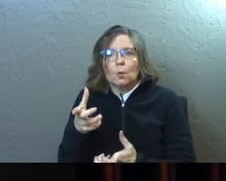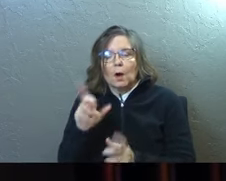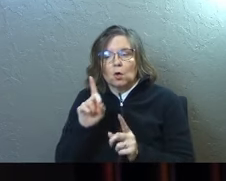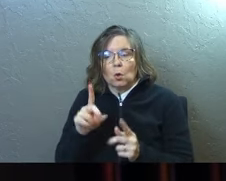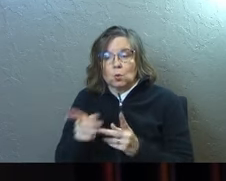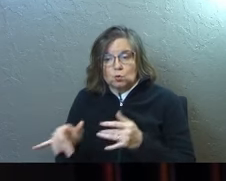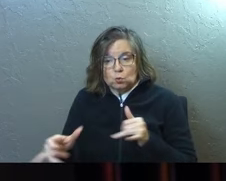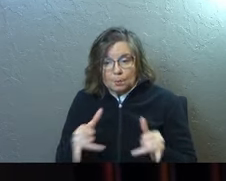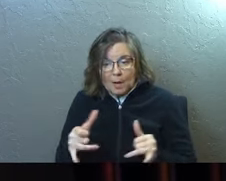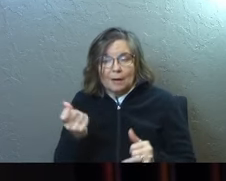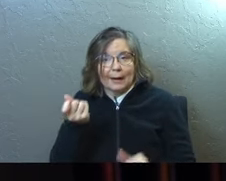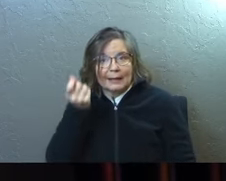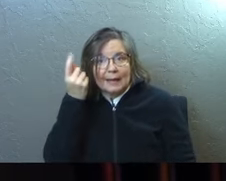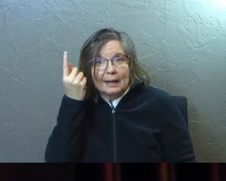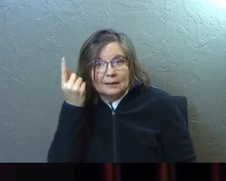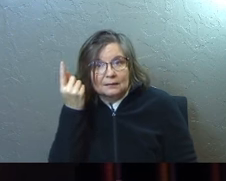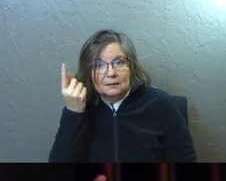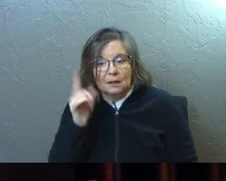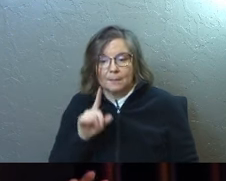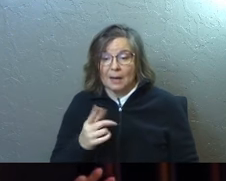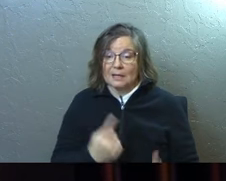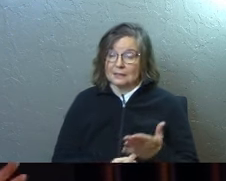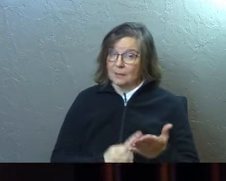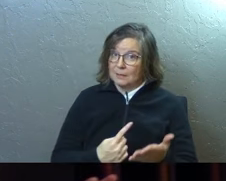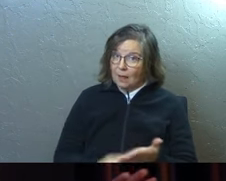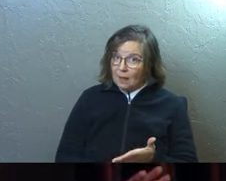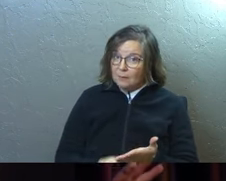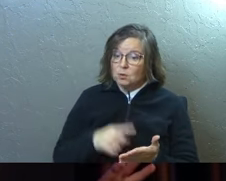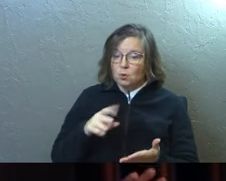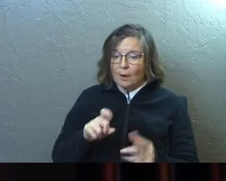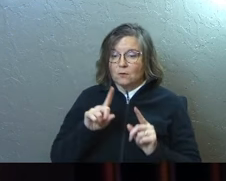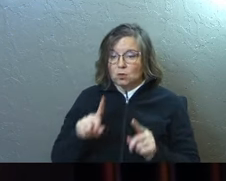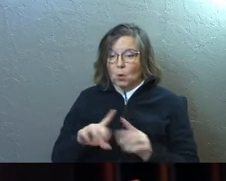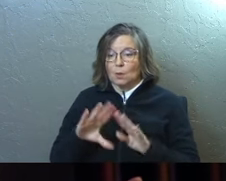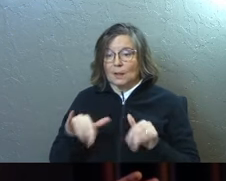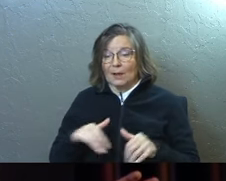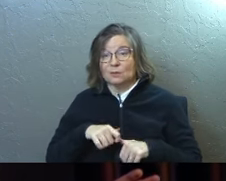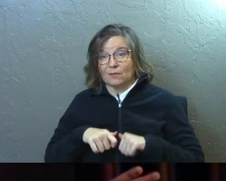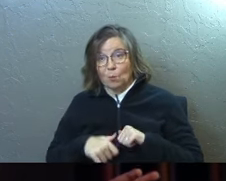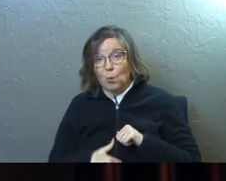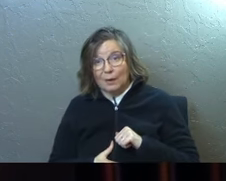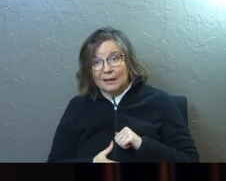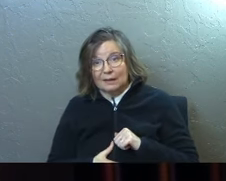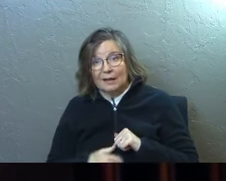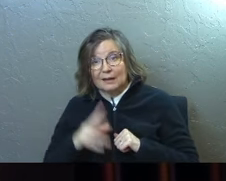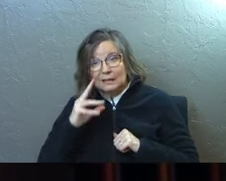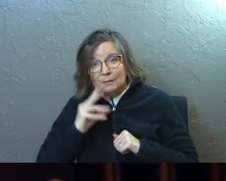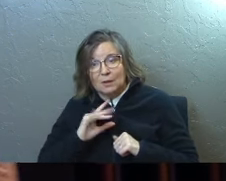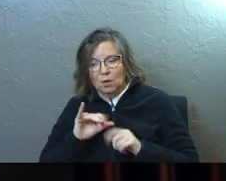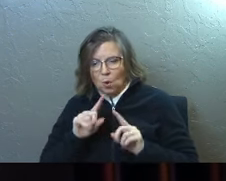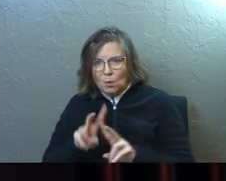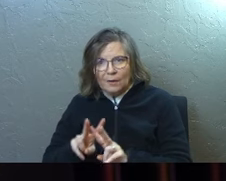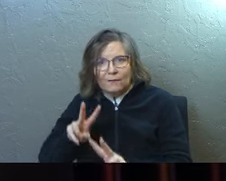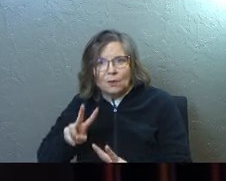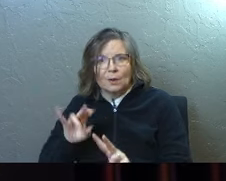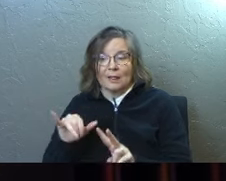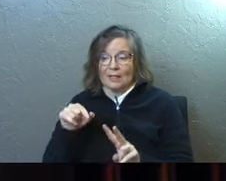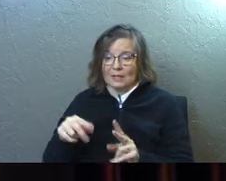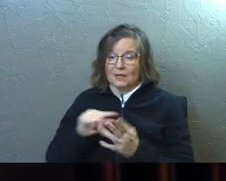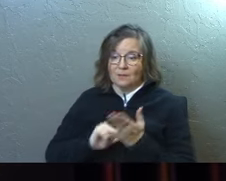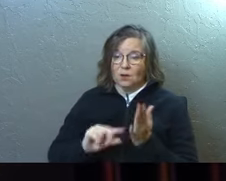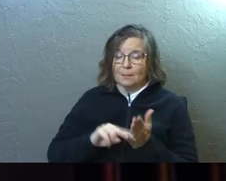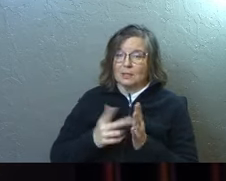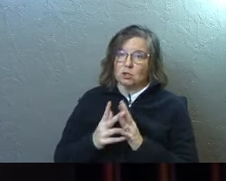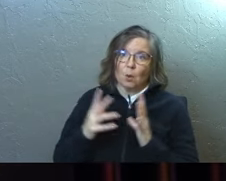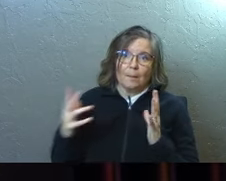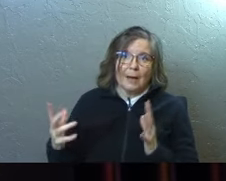want to go to a party. I get it. But sometimes you got to go to the house of mourning. Go to the funeral. Like, this verse